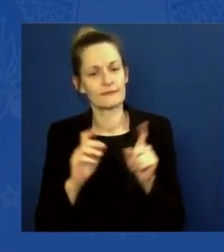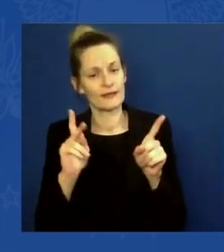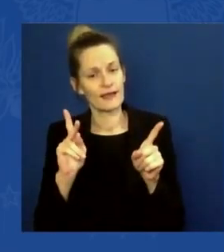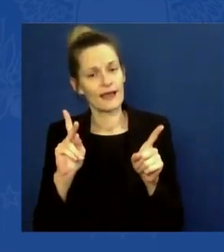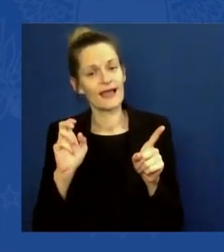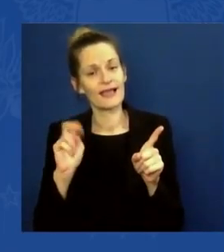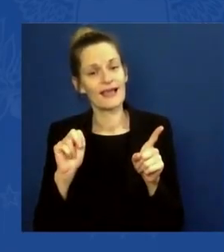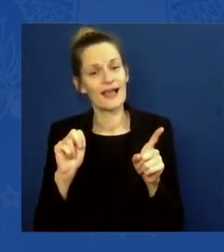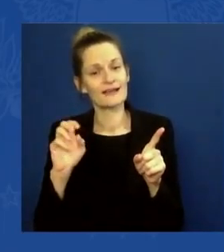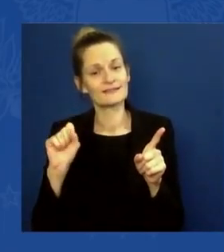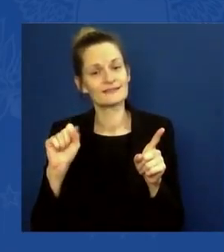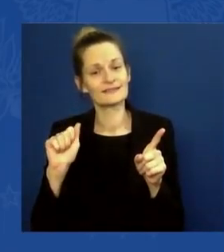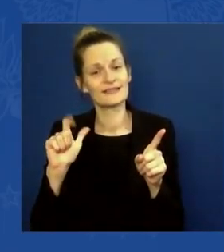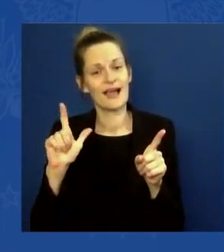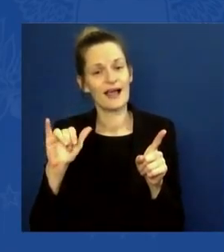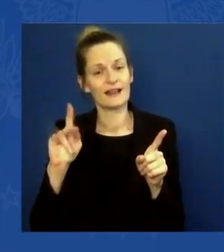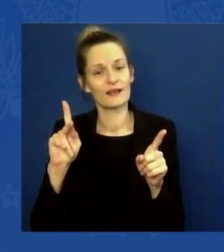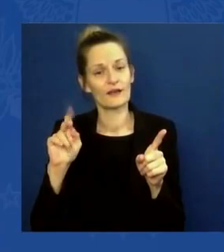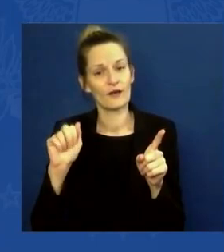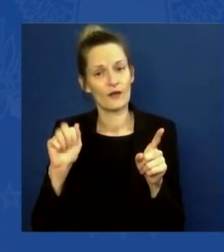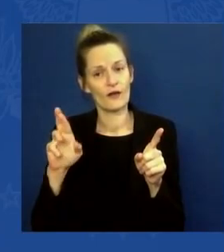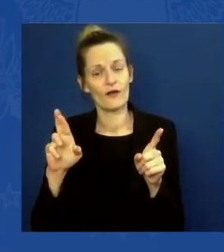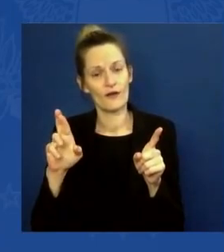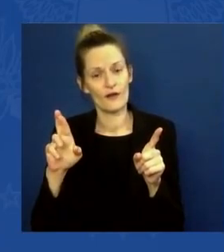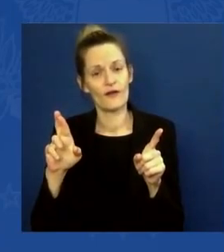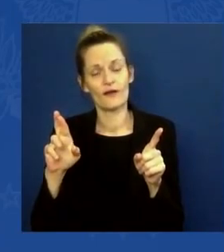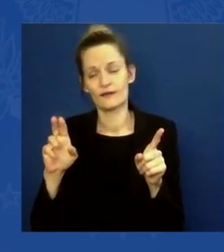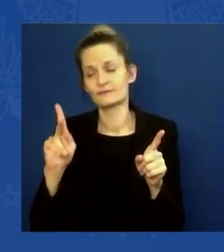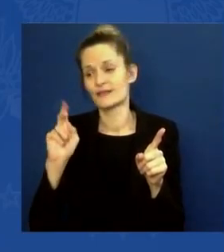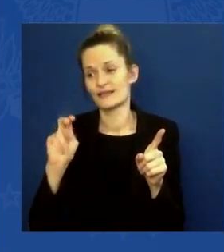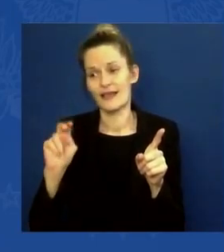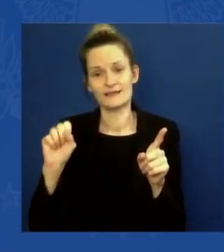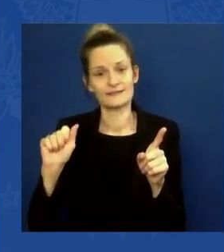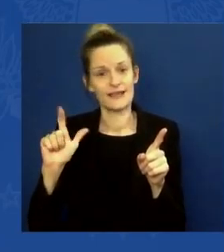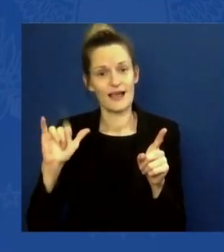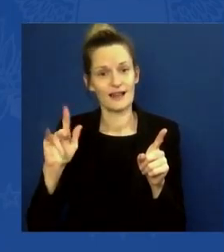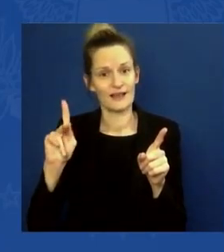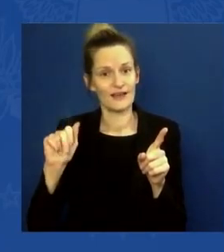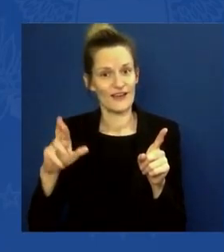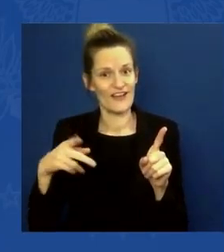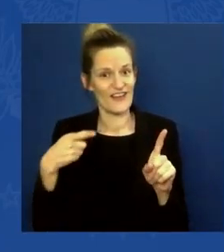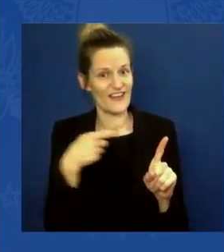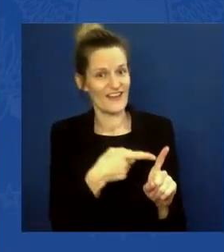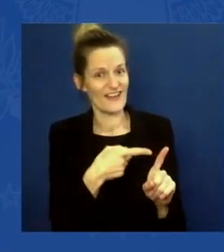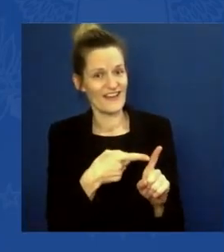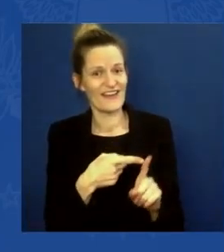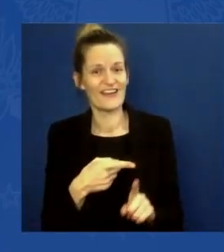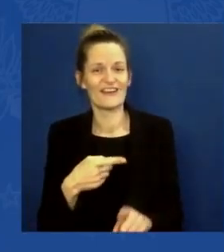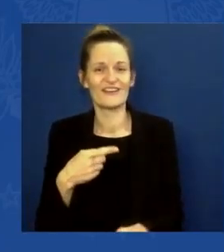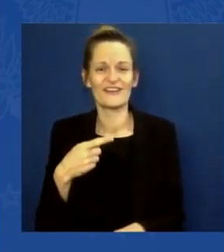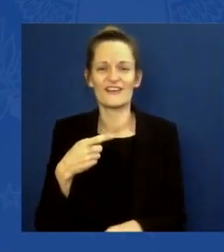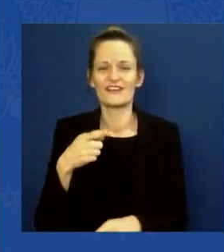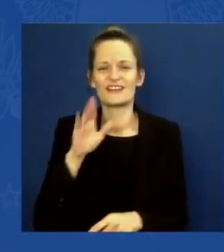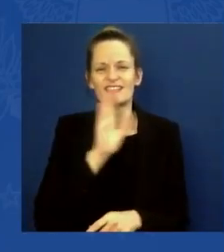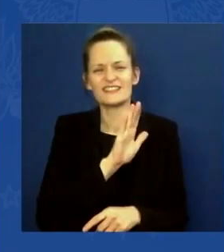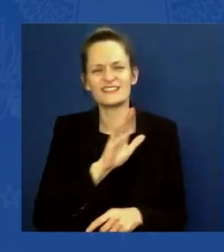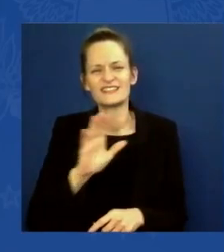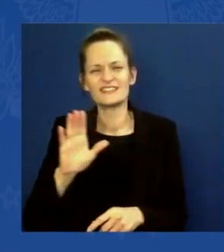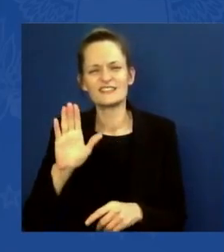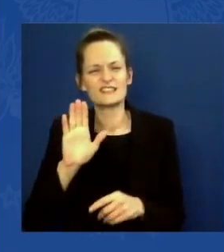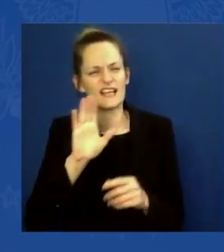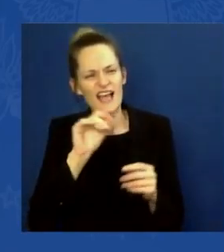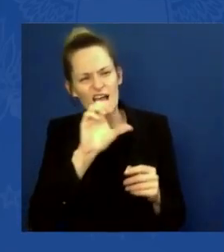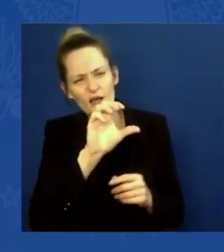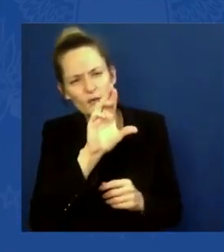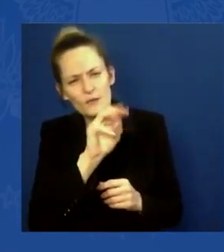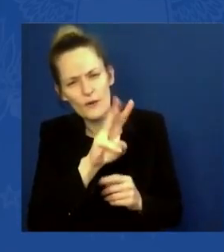see Congressman Pumater and Nguese and Crowe. I want to thank you all. You have other places to be, I know,